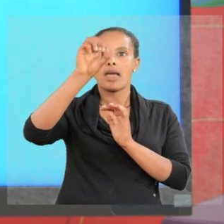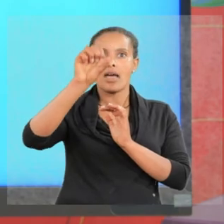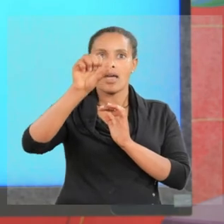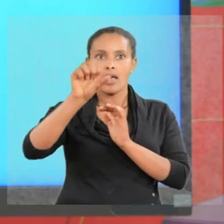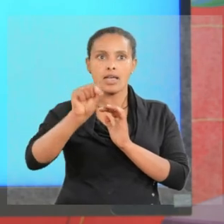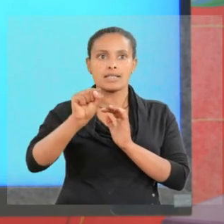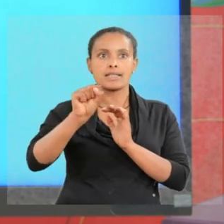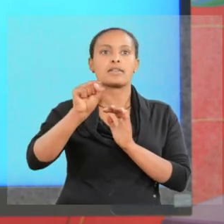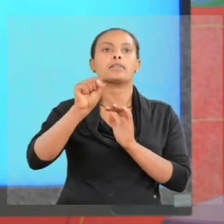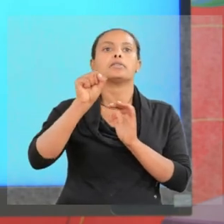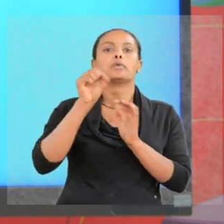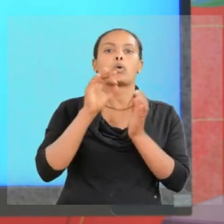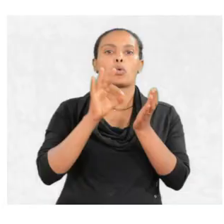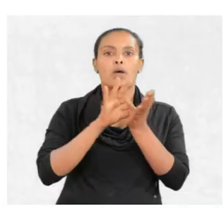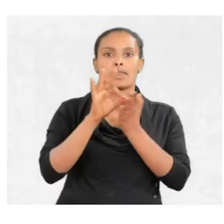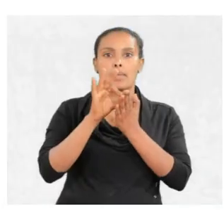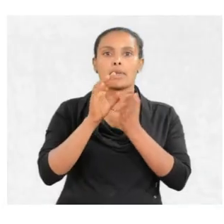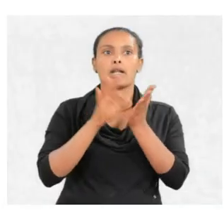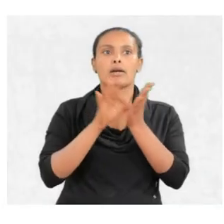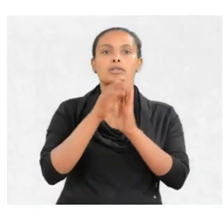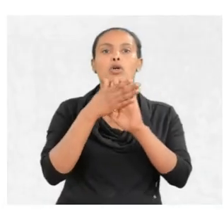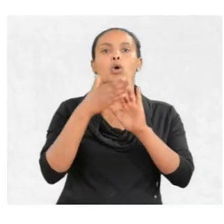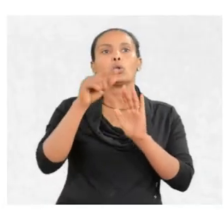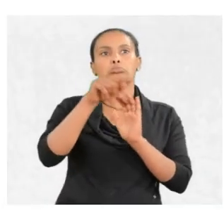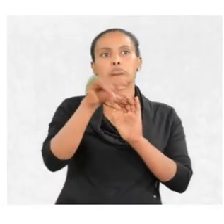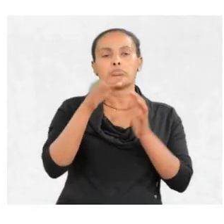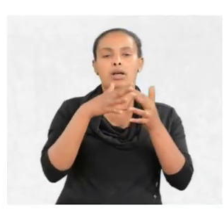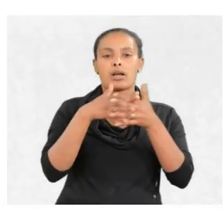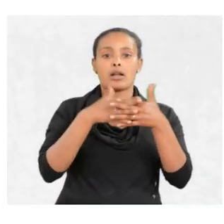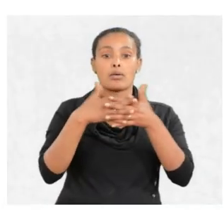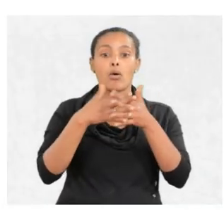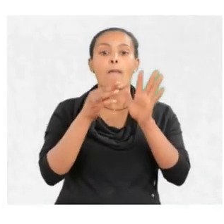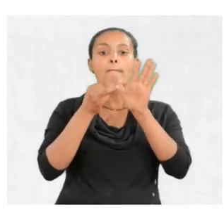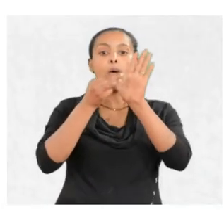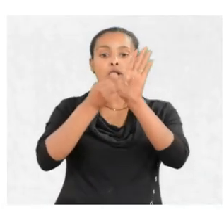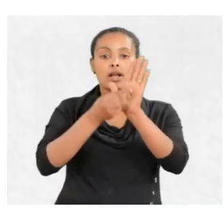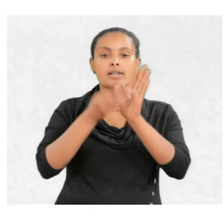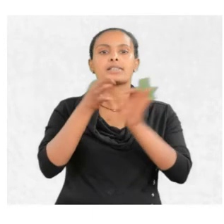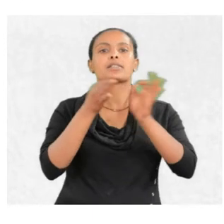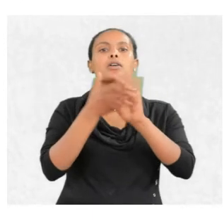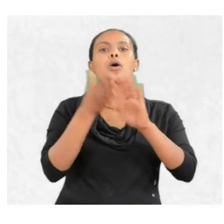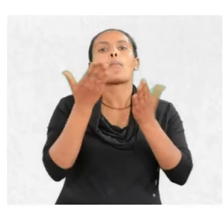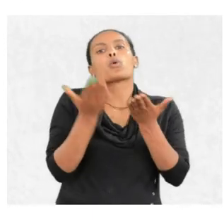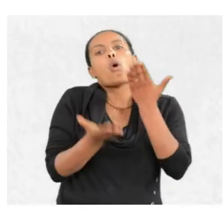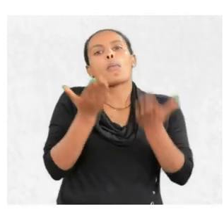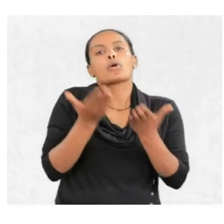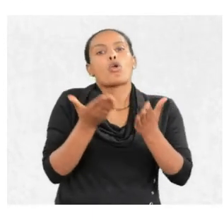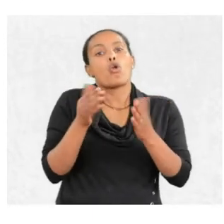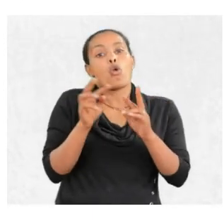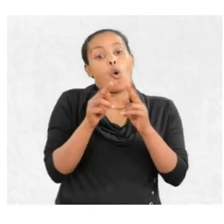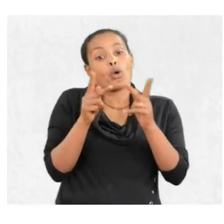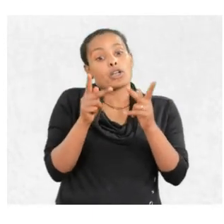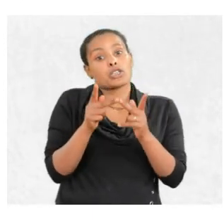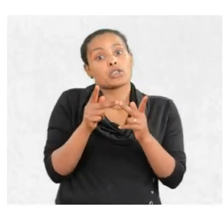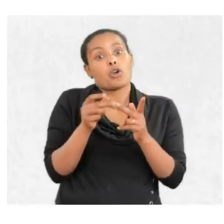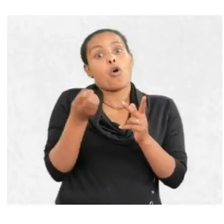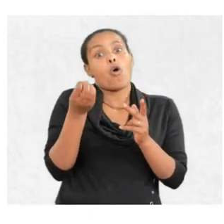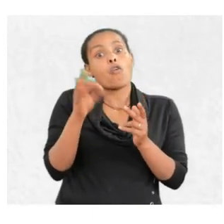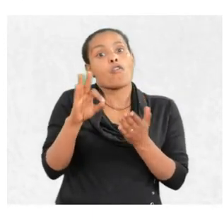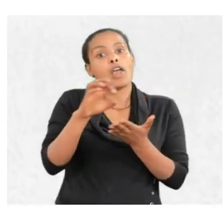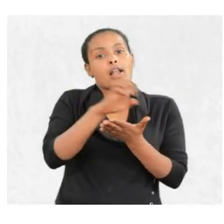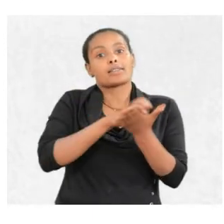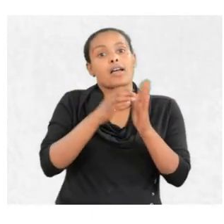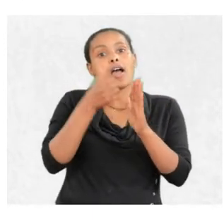number. The quantum mechanical model describes the probable location of electrons